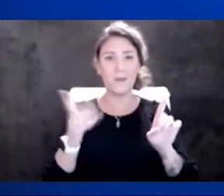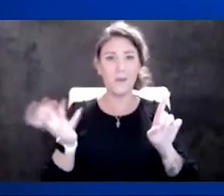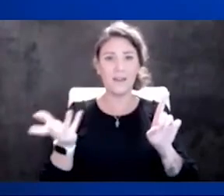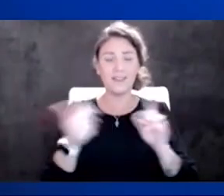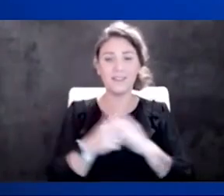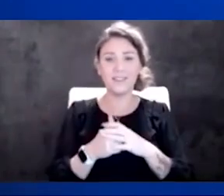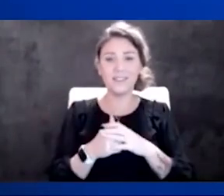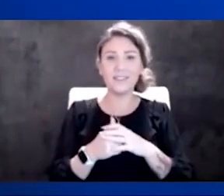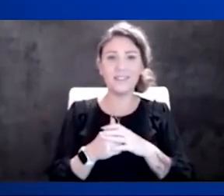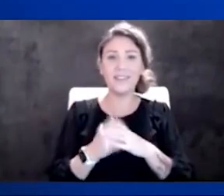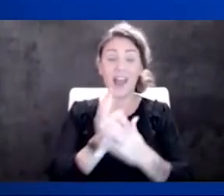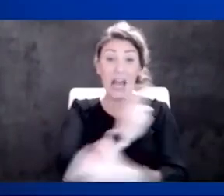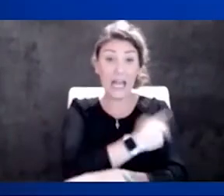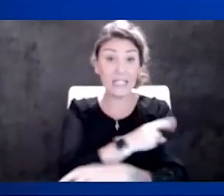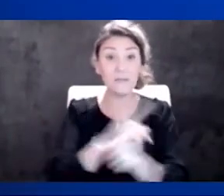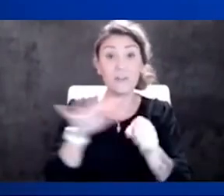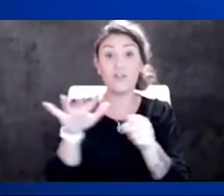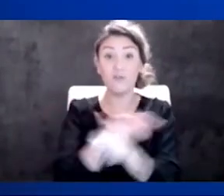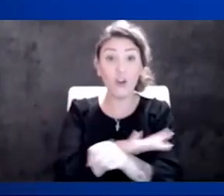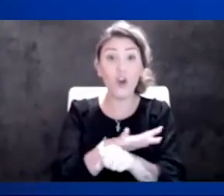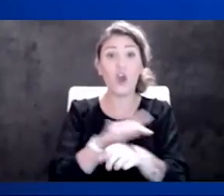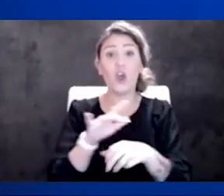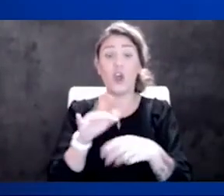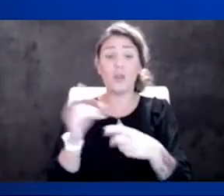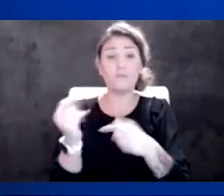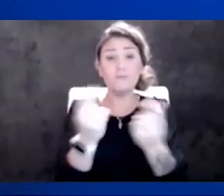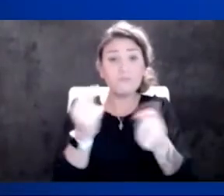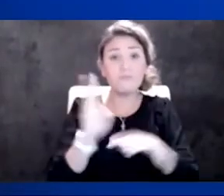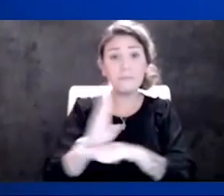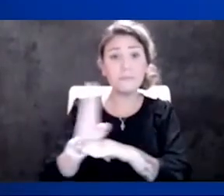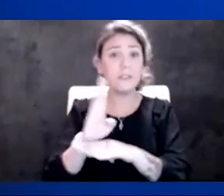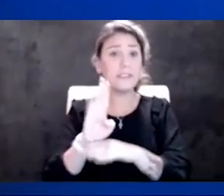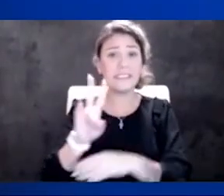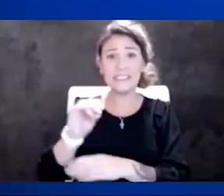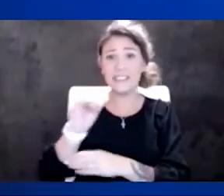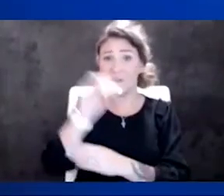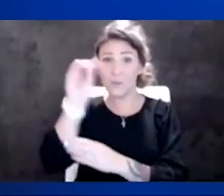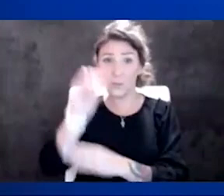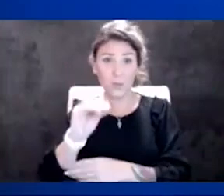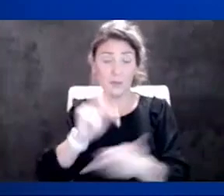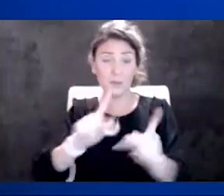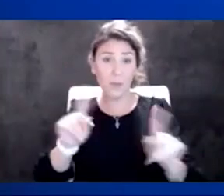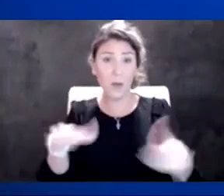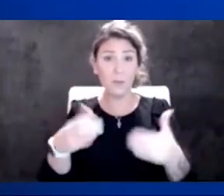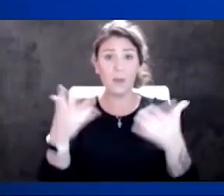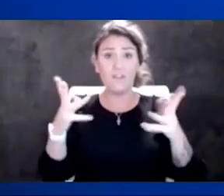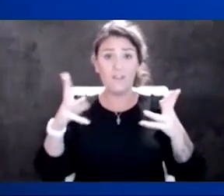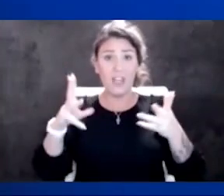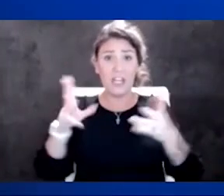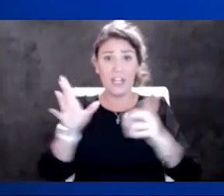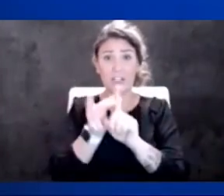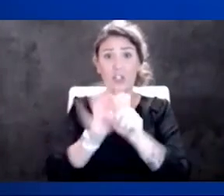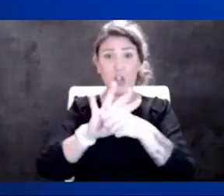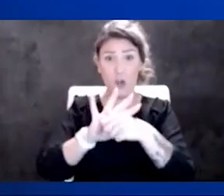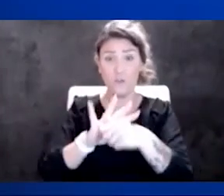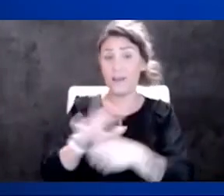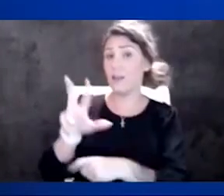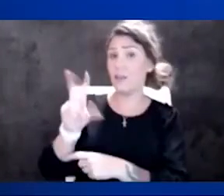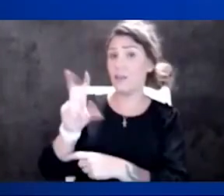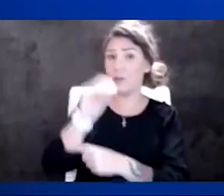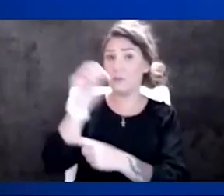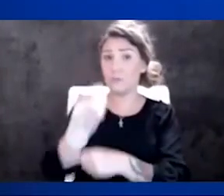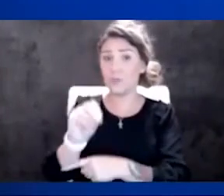really full and busy. 70% of the population had already had COVID. About 30% of the population has been vaccinated.